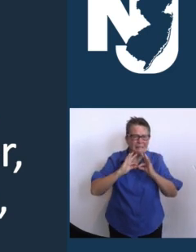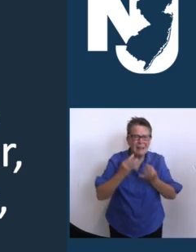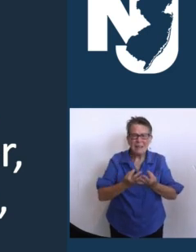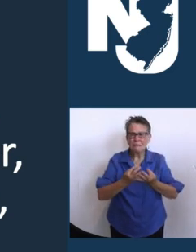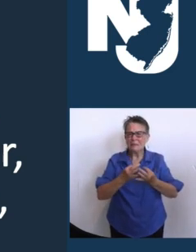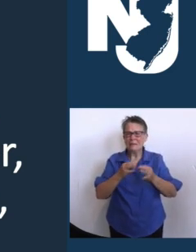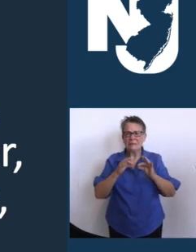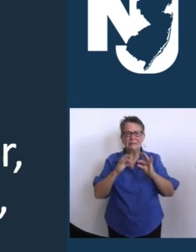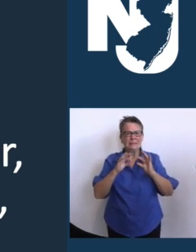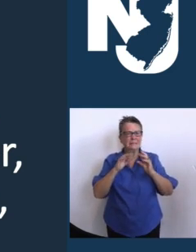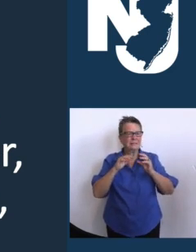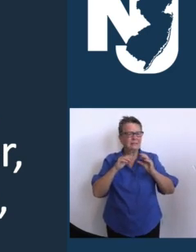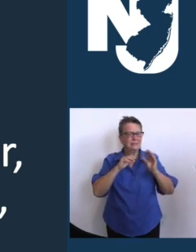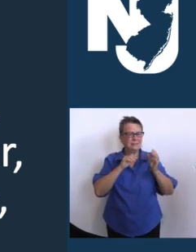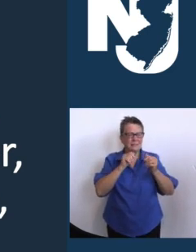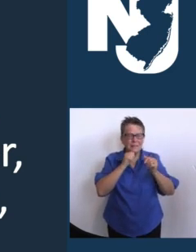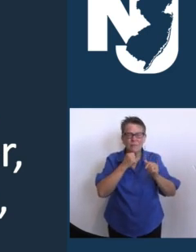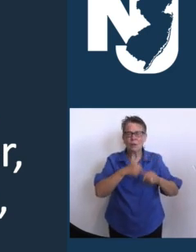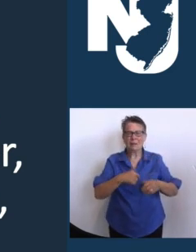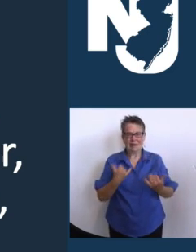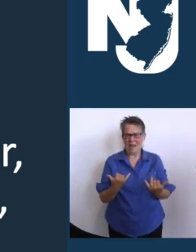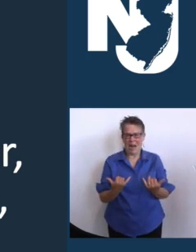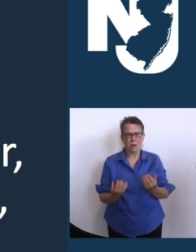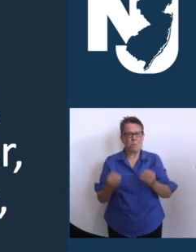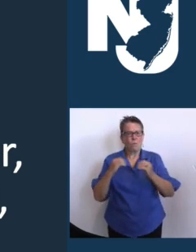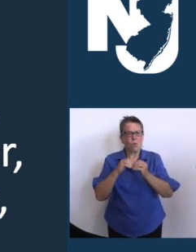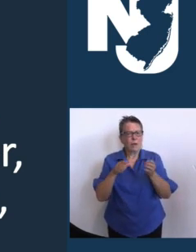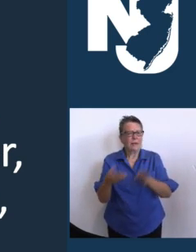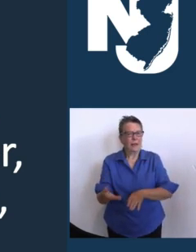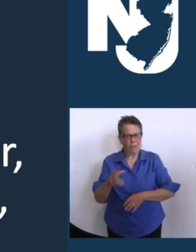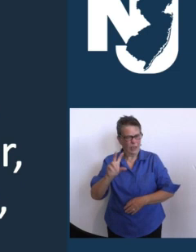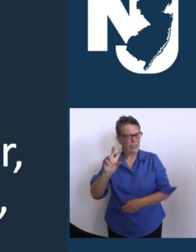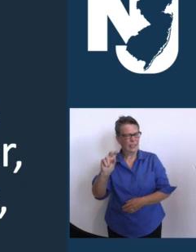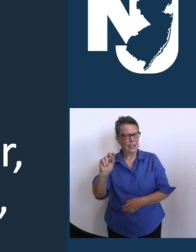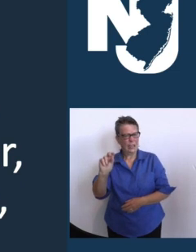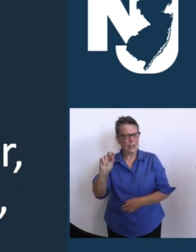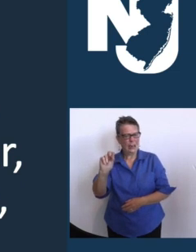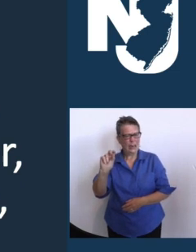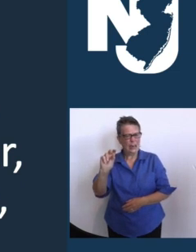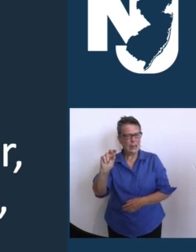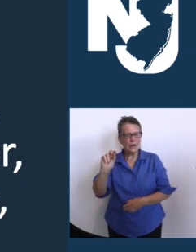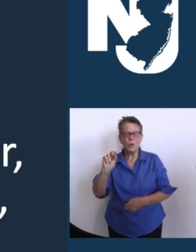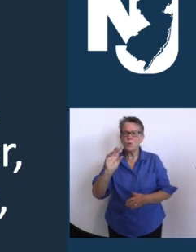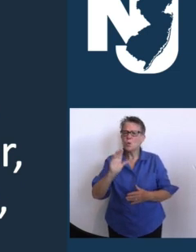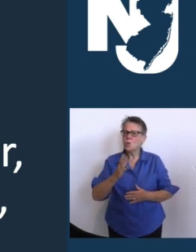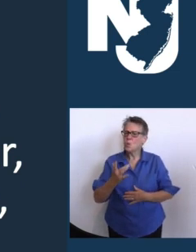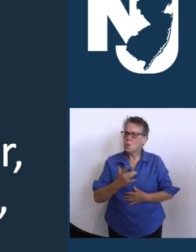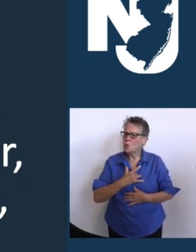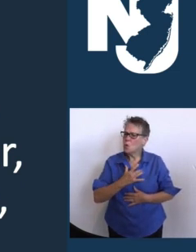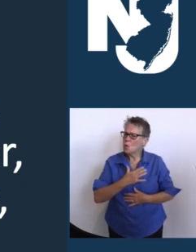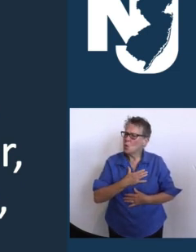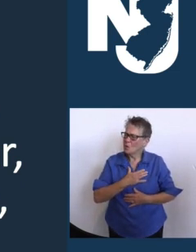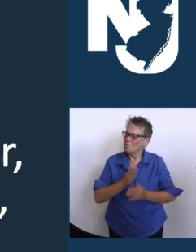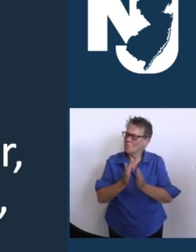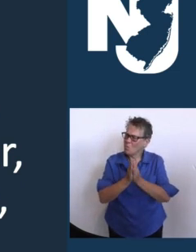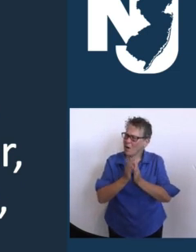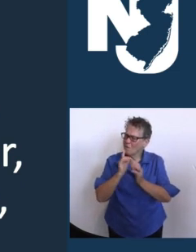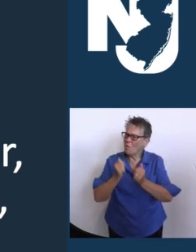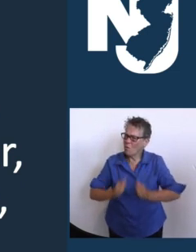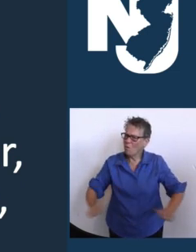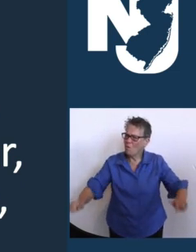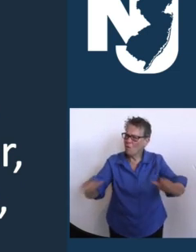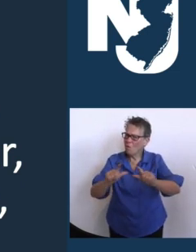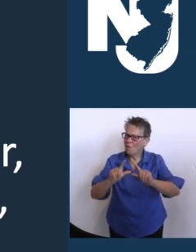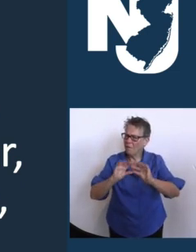So please keep each and every one of these blessed souls and their families in your prayers and thoughts.